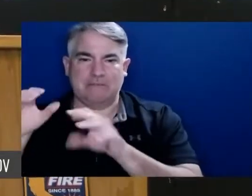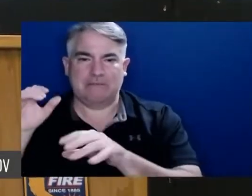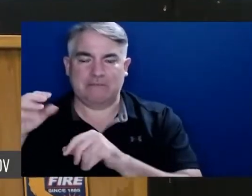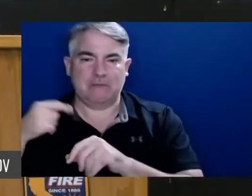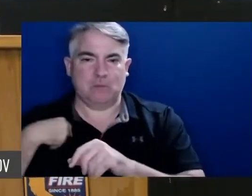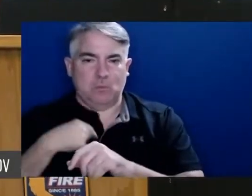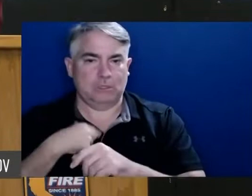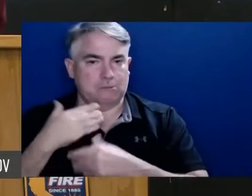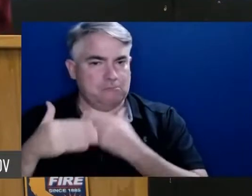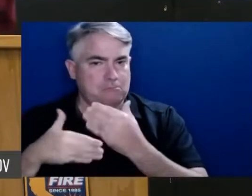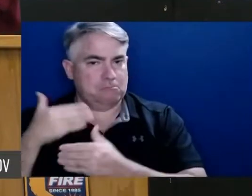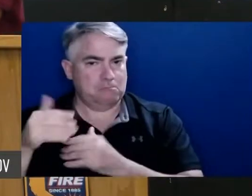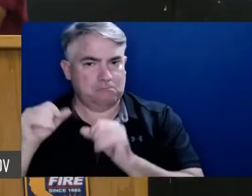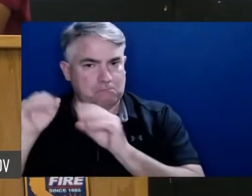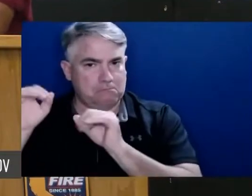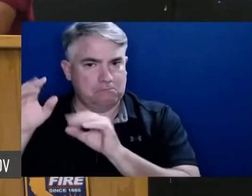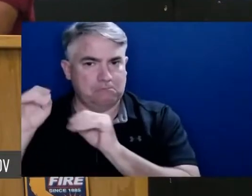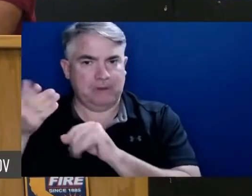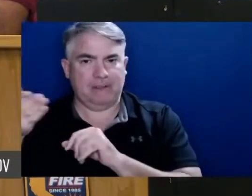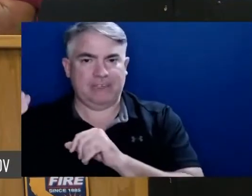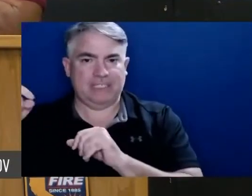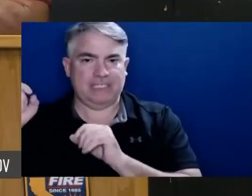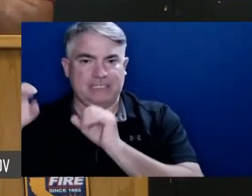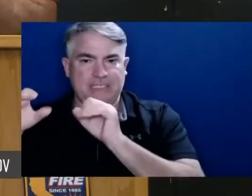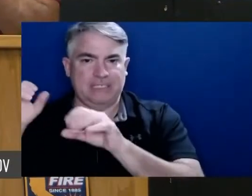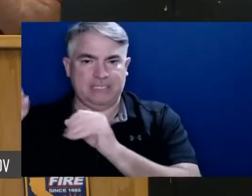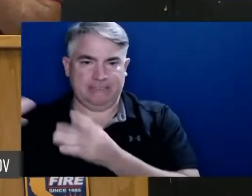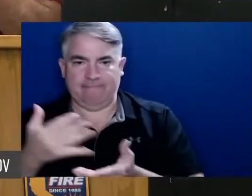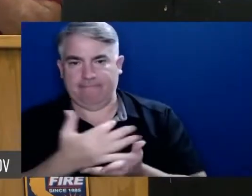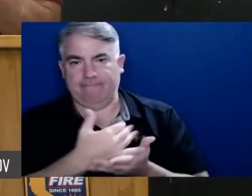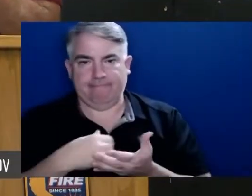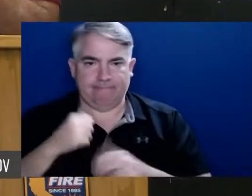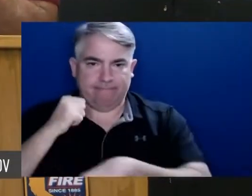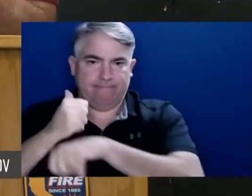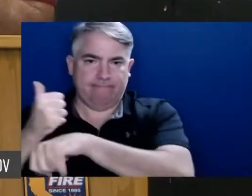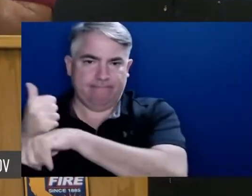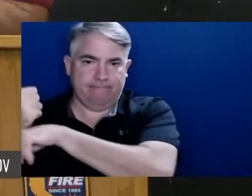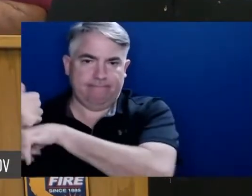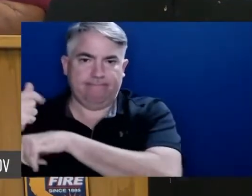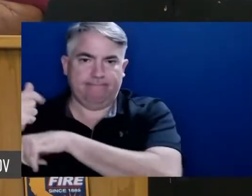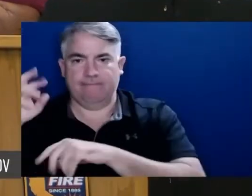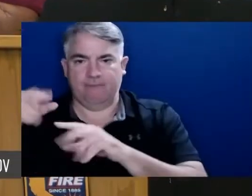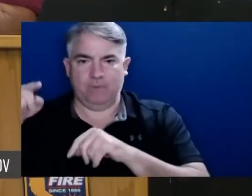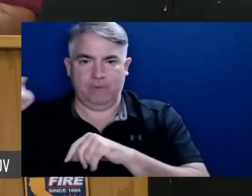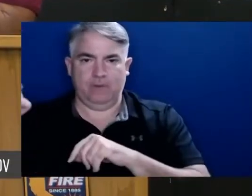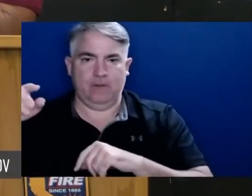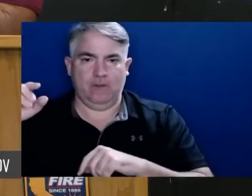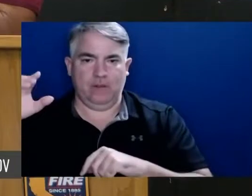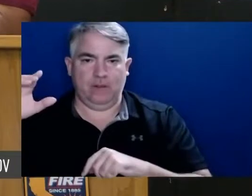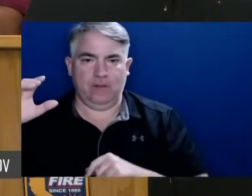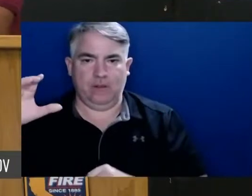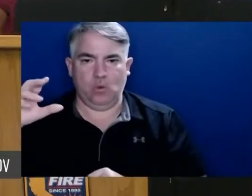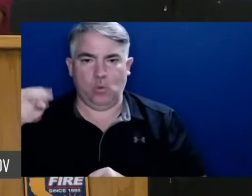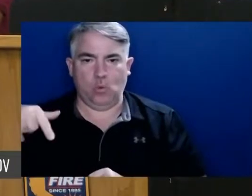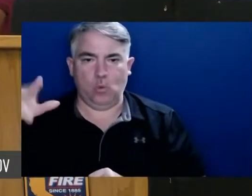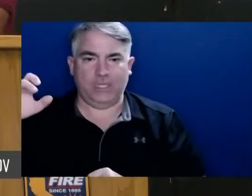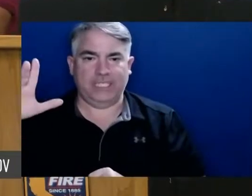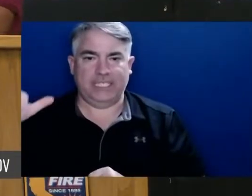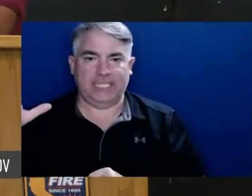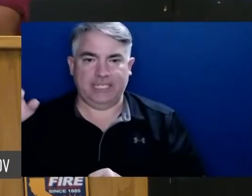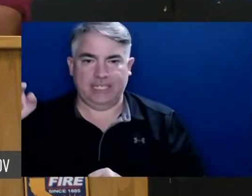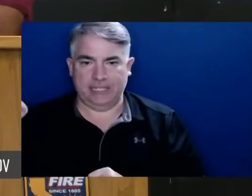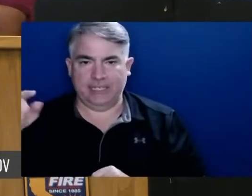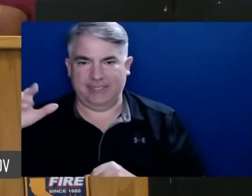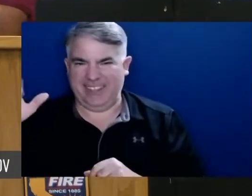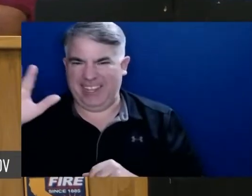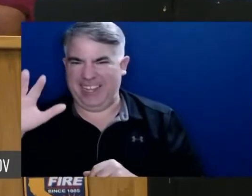coming out of either Quincy or A23 spike which is there by Beckworth and that's the majority of the